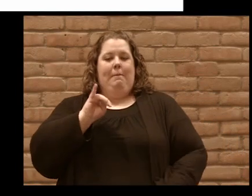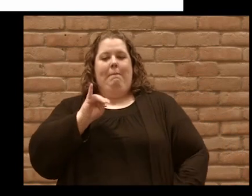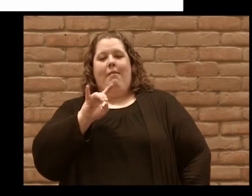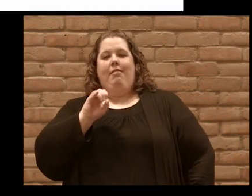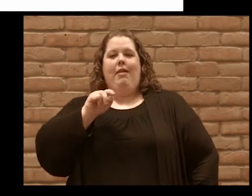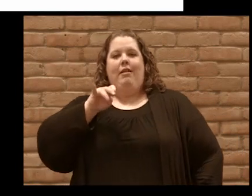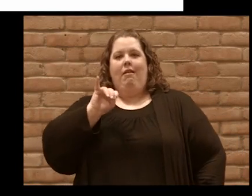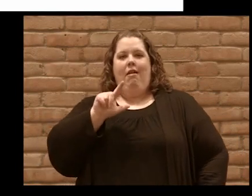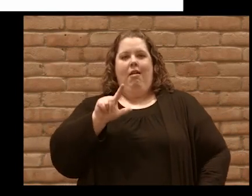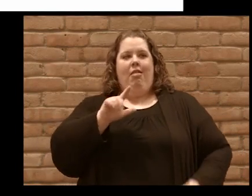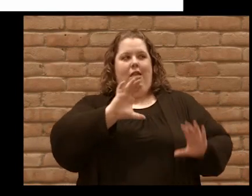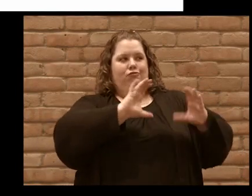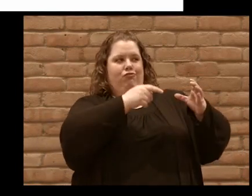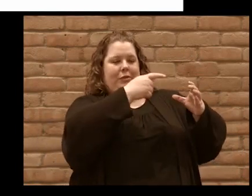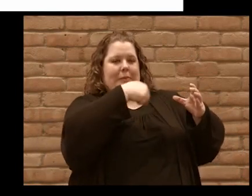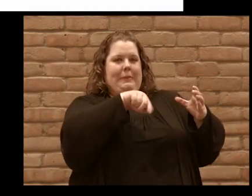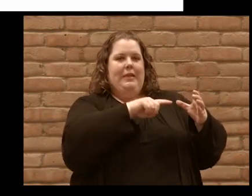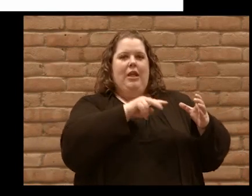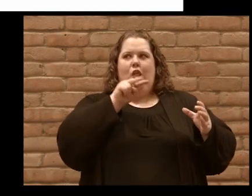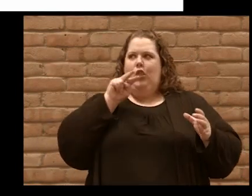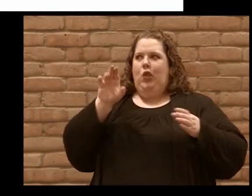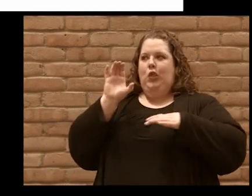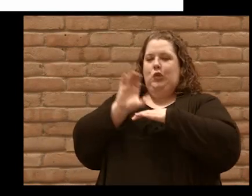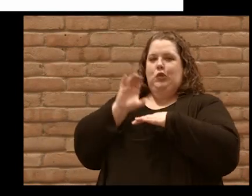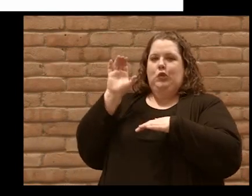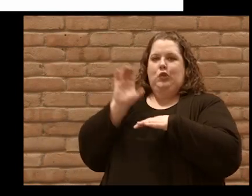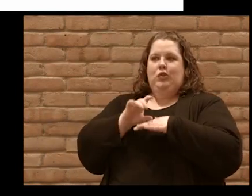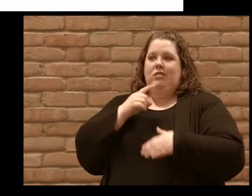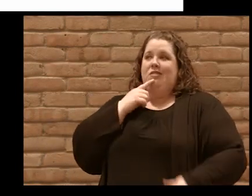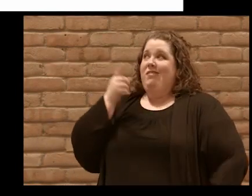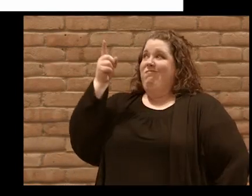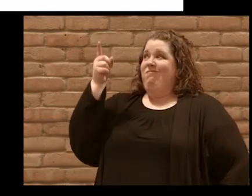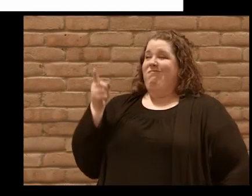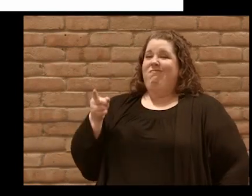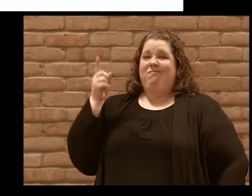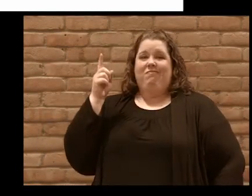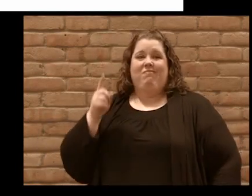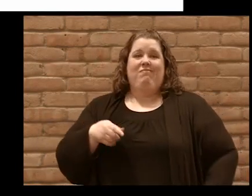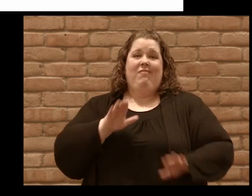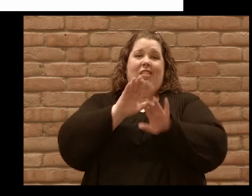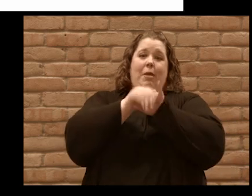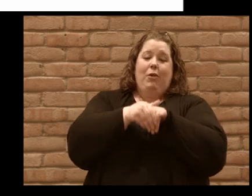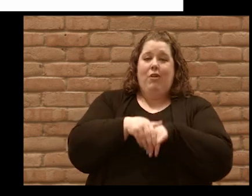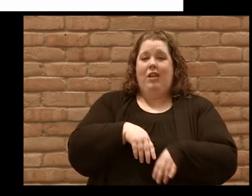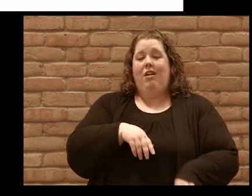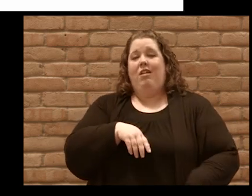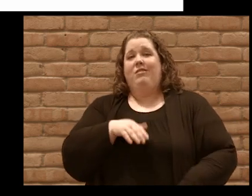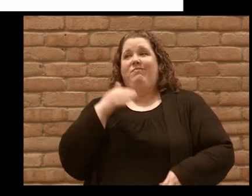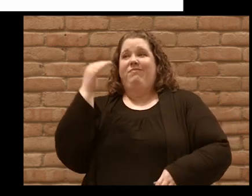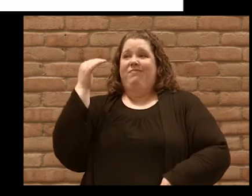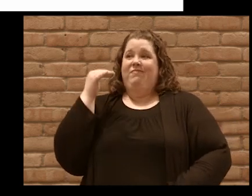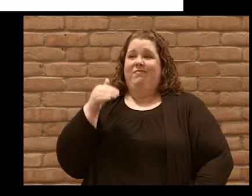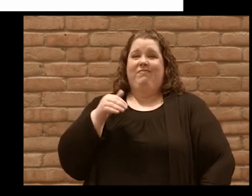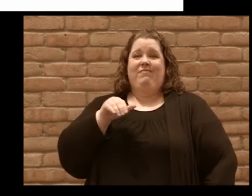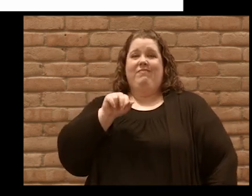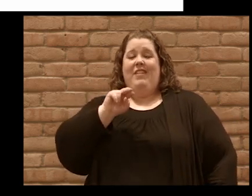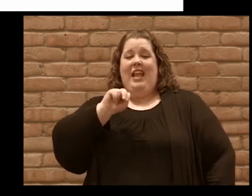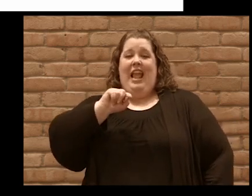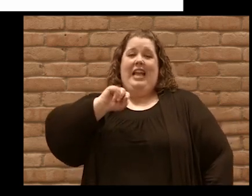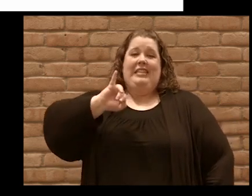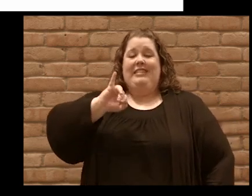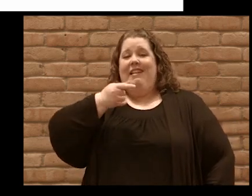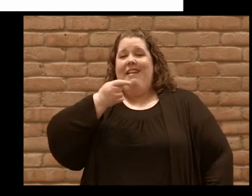in the church, and they said these are the things that mark them. They're hypocritical, and they're anti-gay.